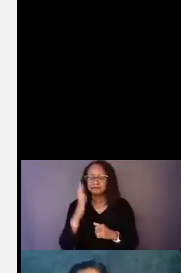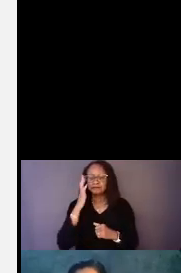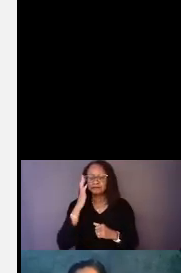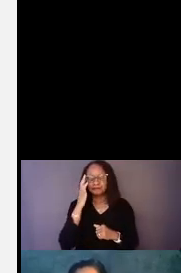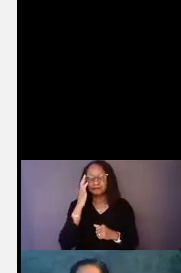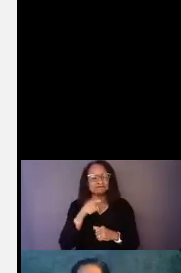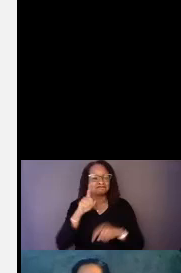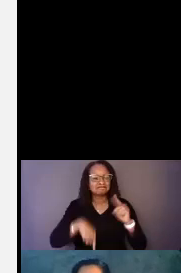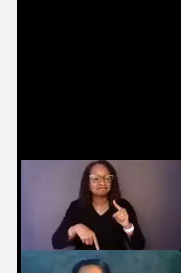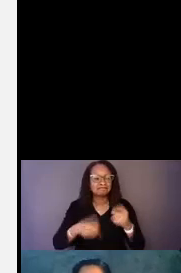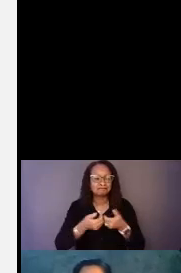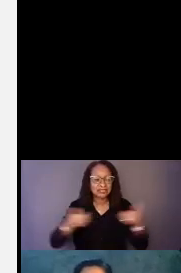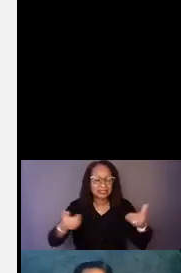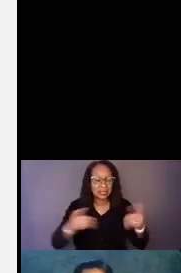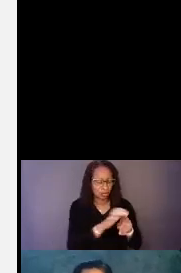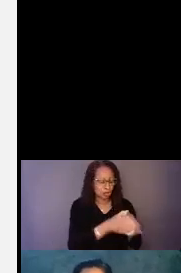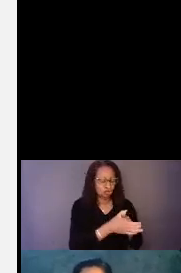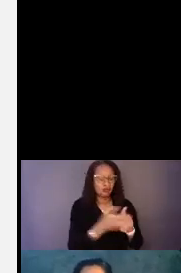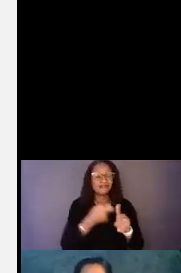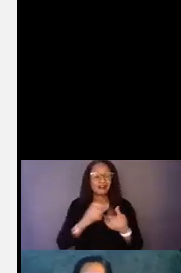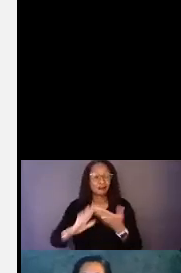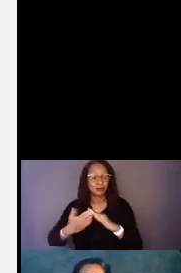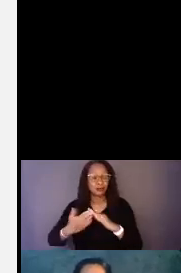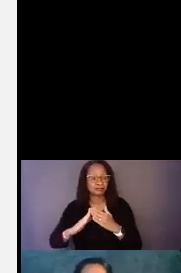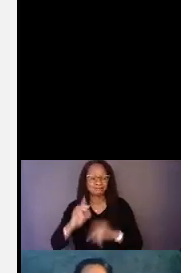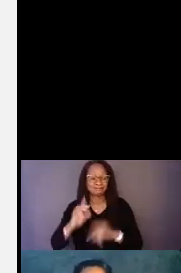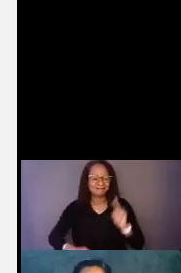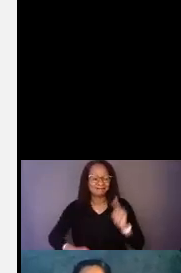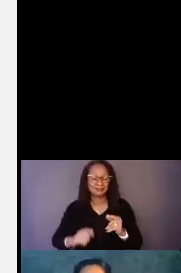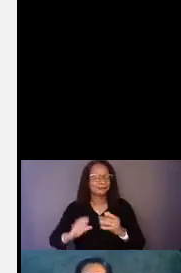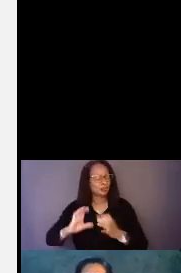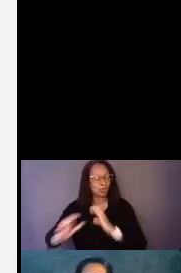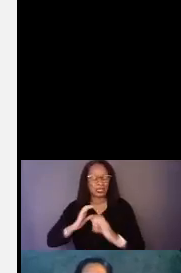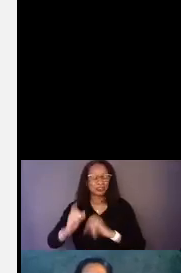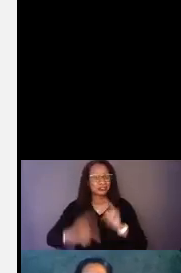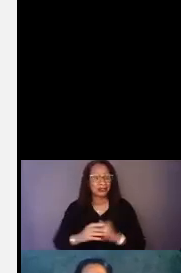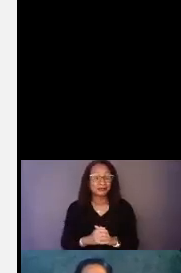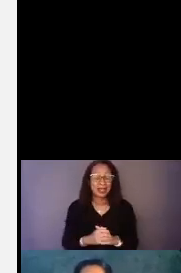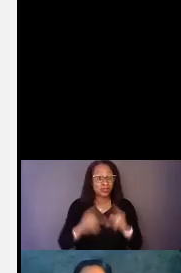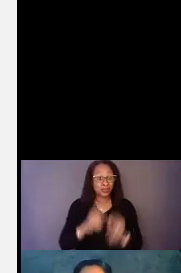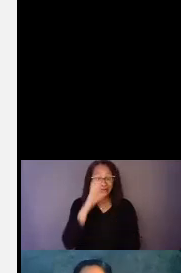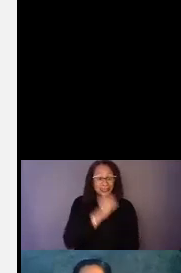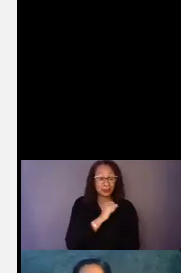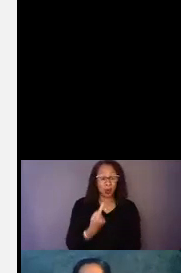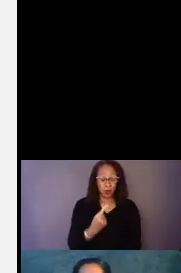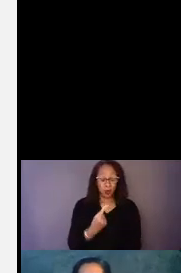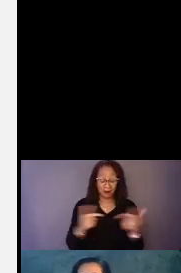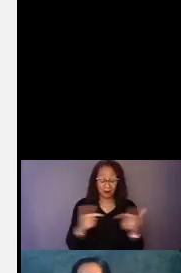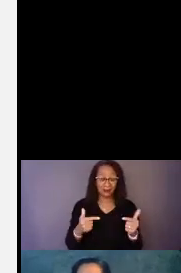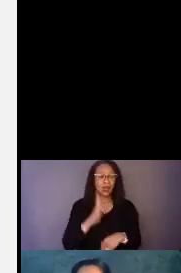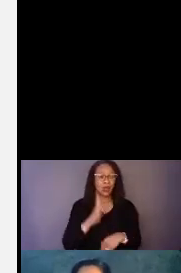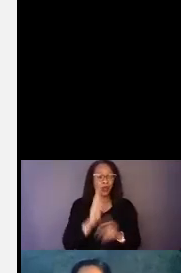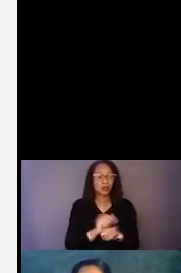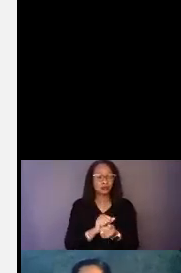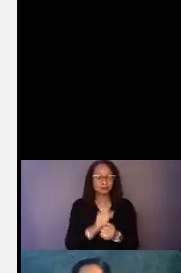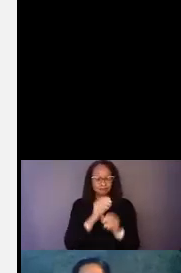separate culture from communication. And you cannot assume that one language is going to transmit your